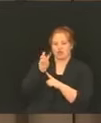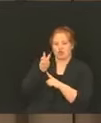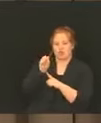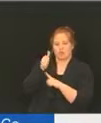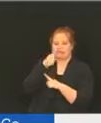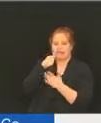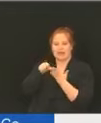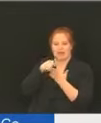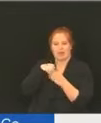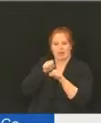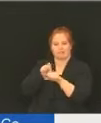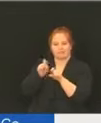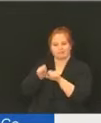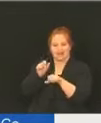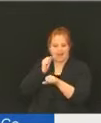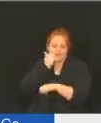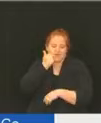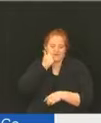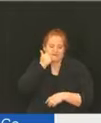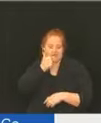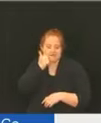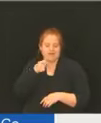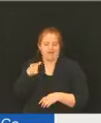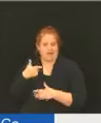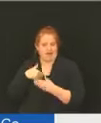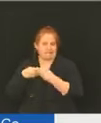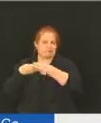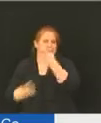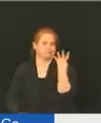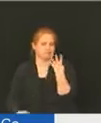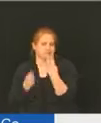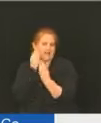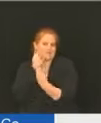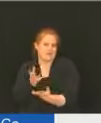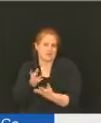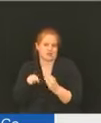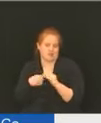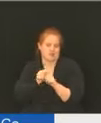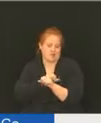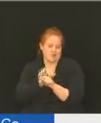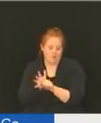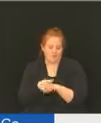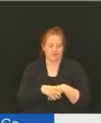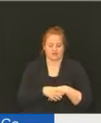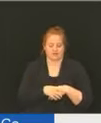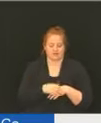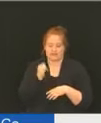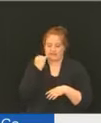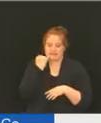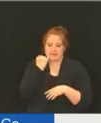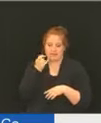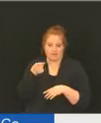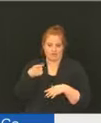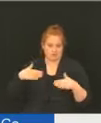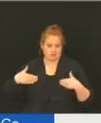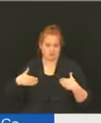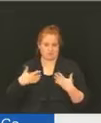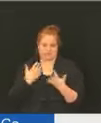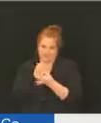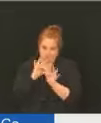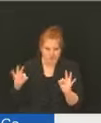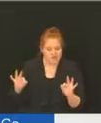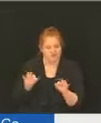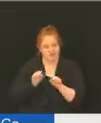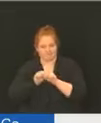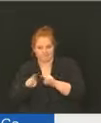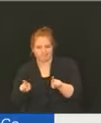a lot of good information about vaccines, testing, and other COVID-related information. So if you don't, if you aren't getting it yet, it's free. It goes